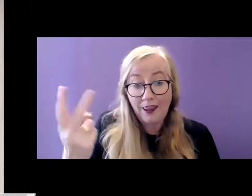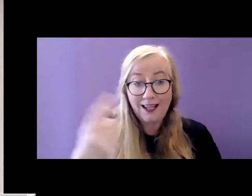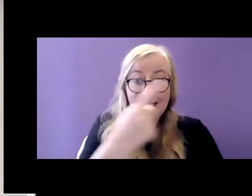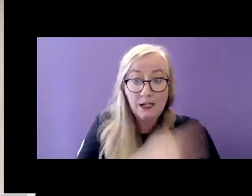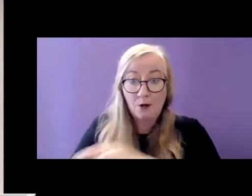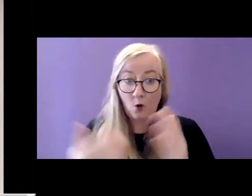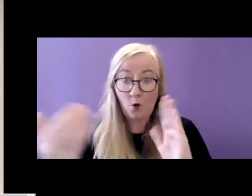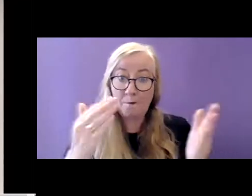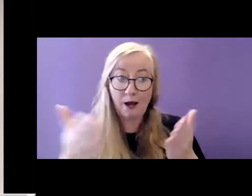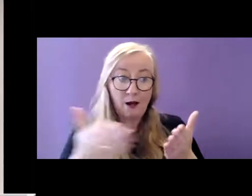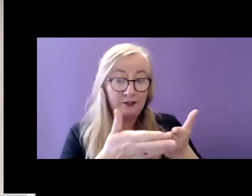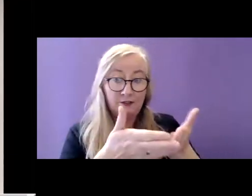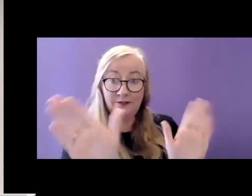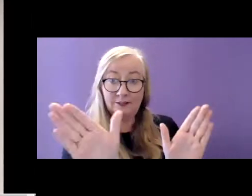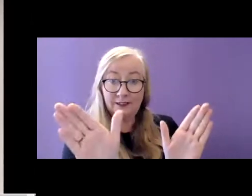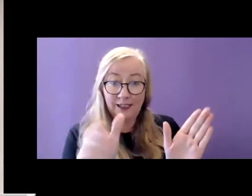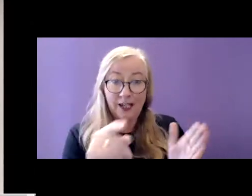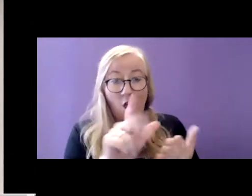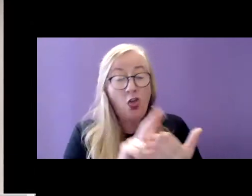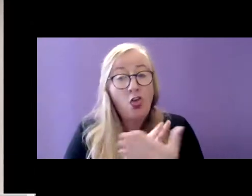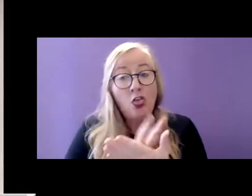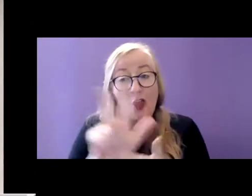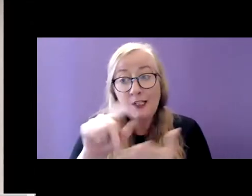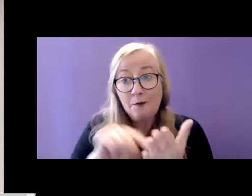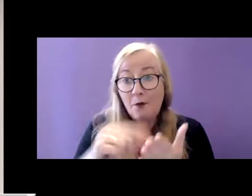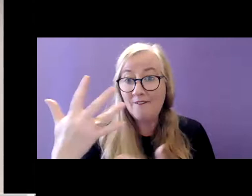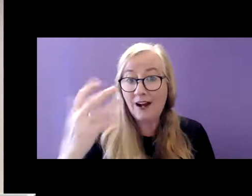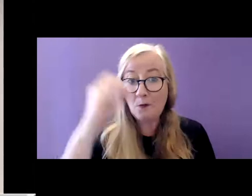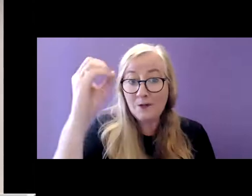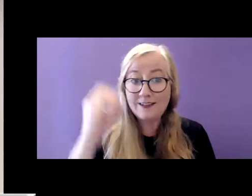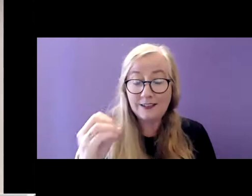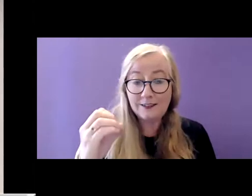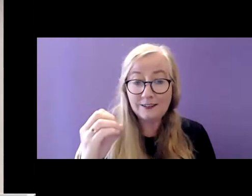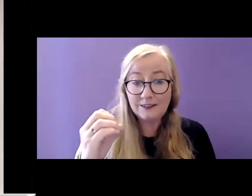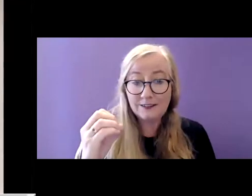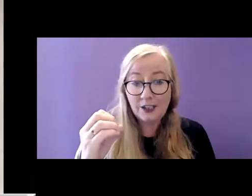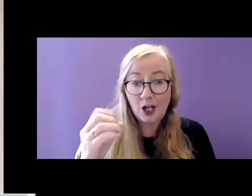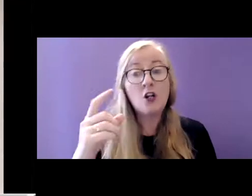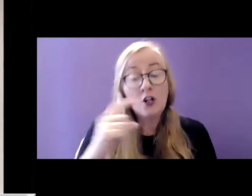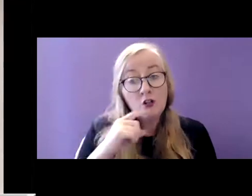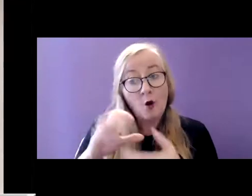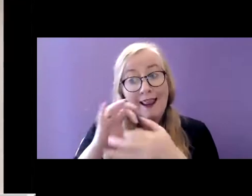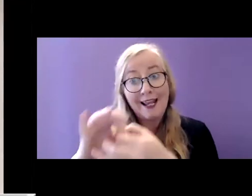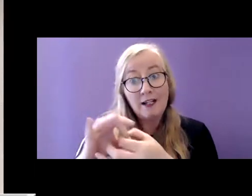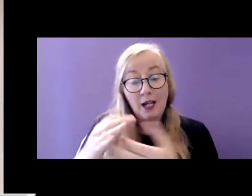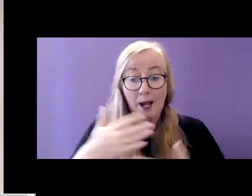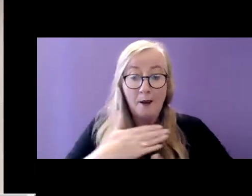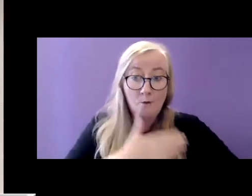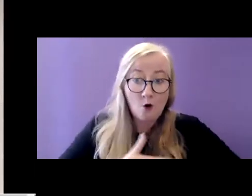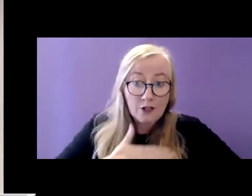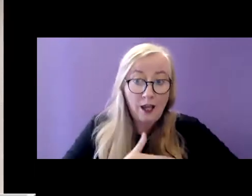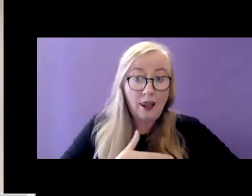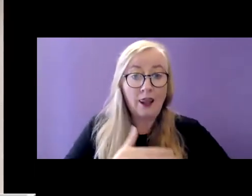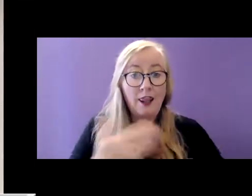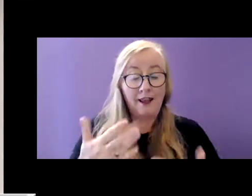population, which is 13.5%. The rate of recorded psychological and emotional difficulties is